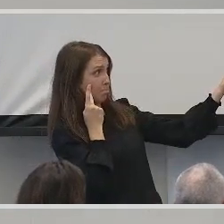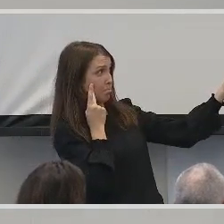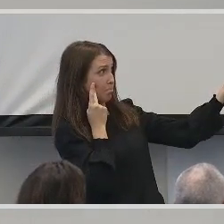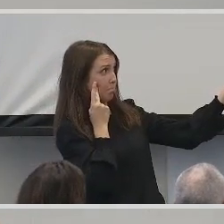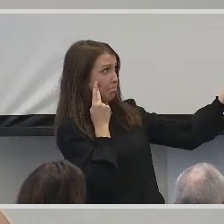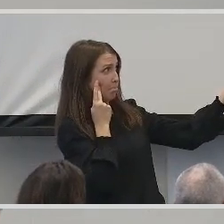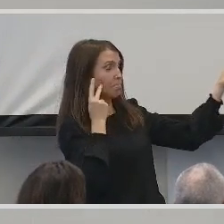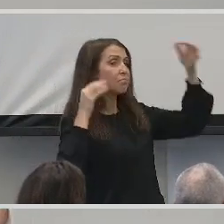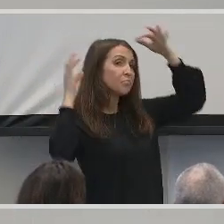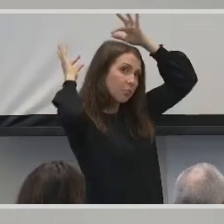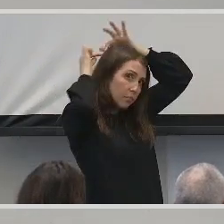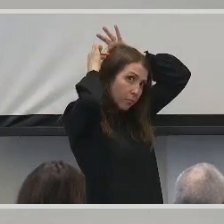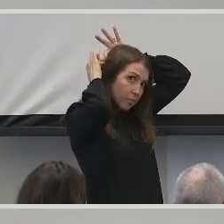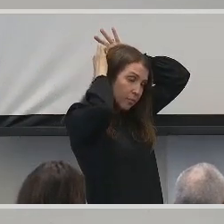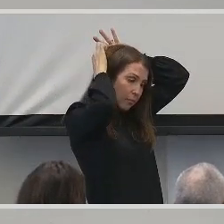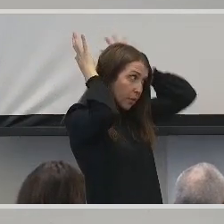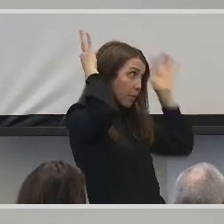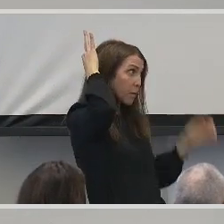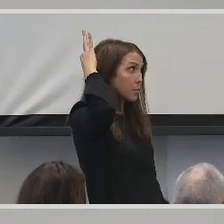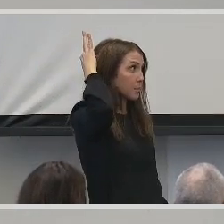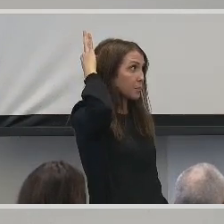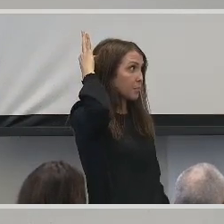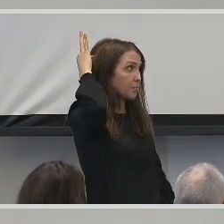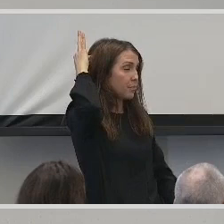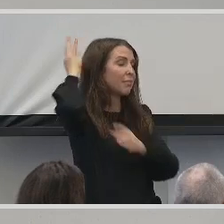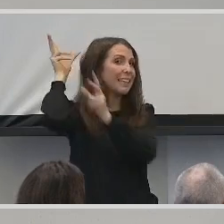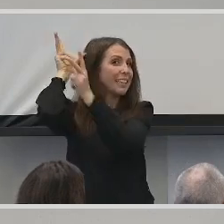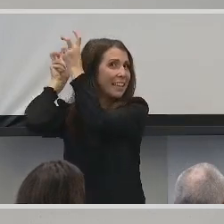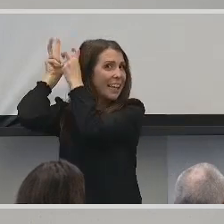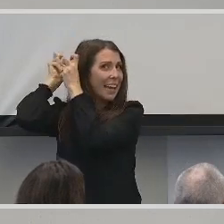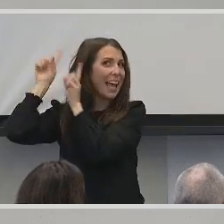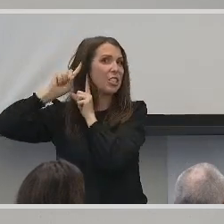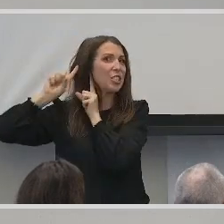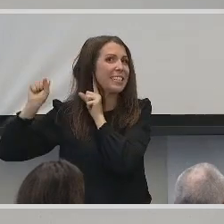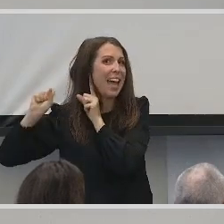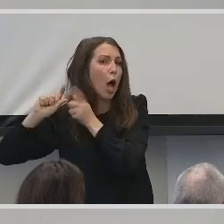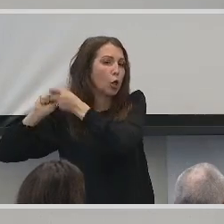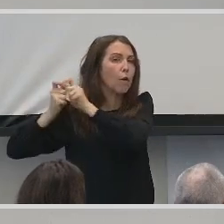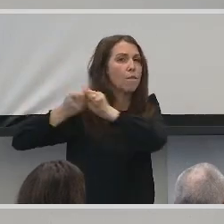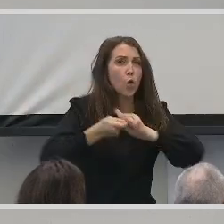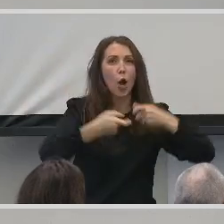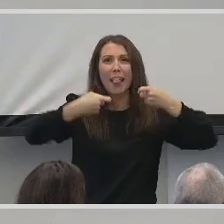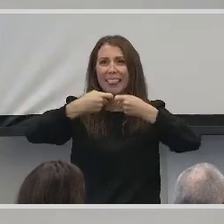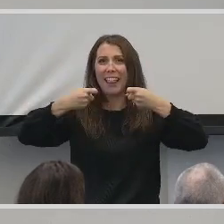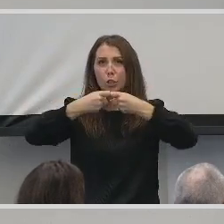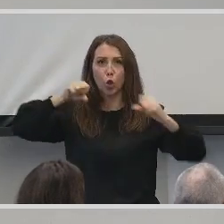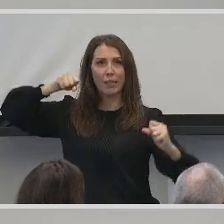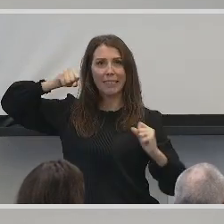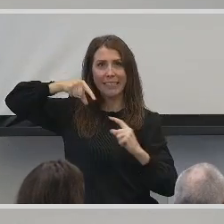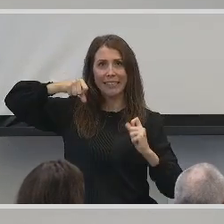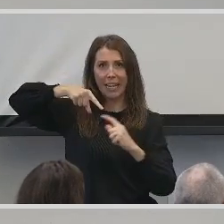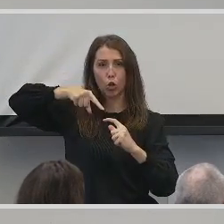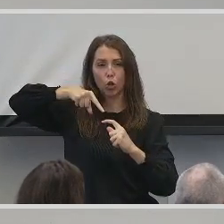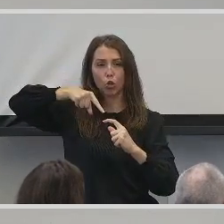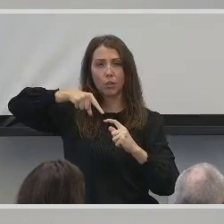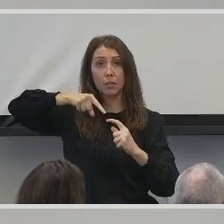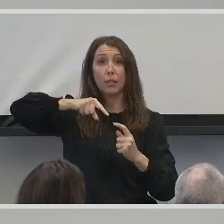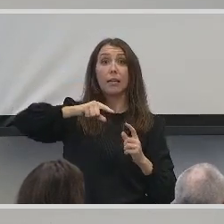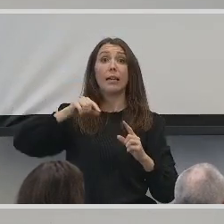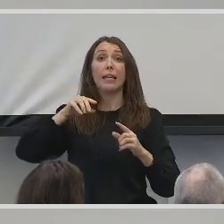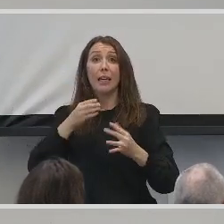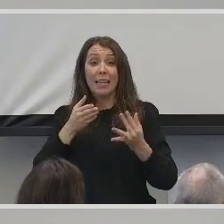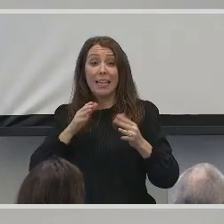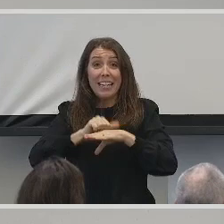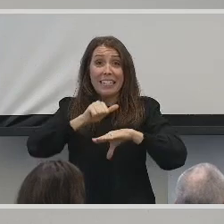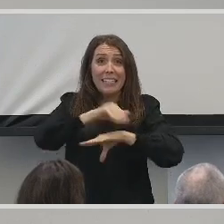up here, which captures sounds and converts them into electrical signals. These signals are then transmitted